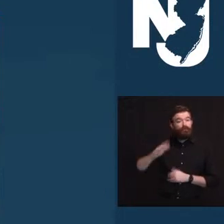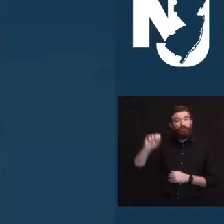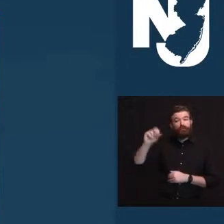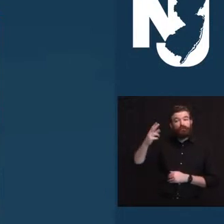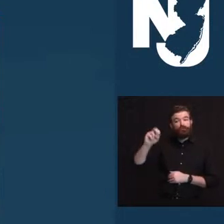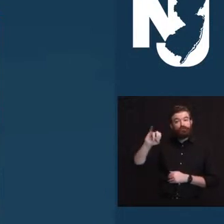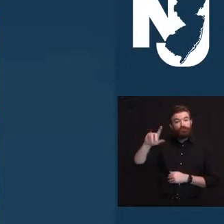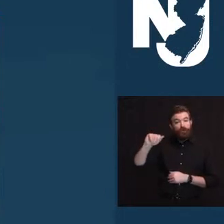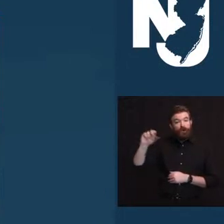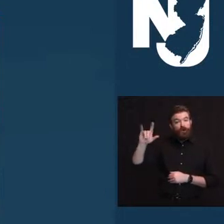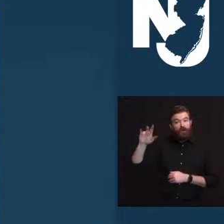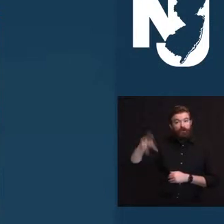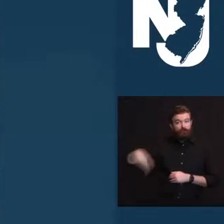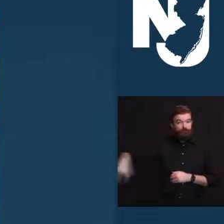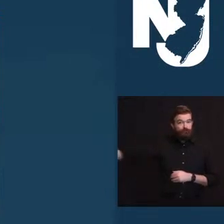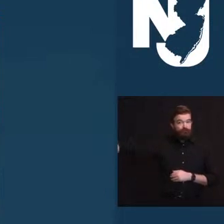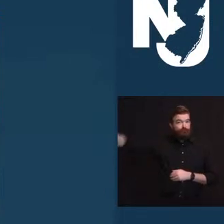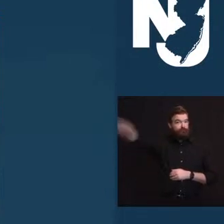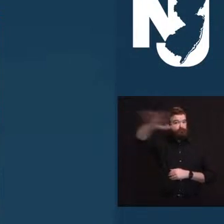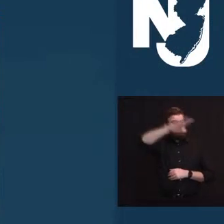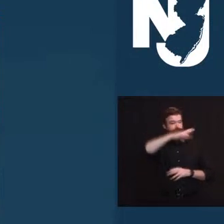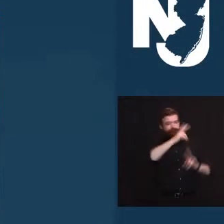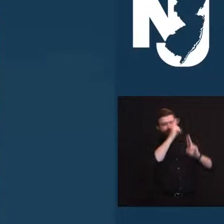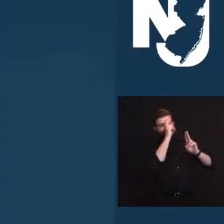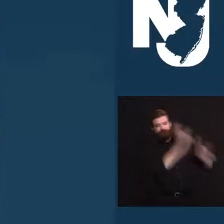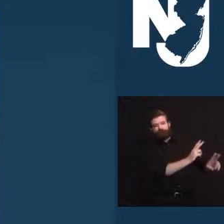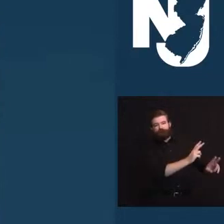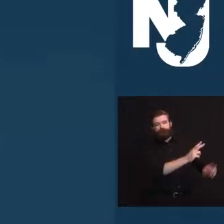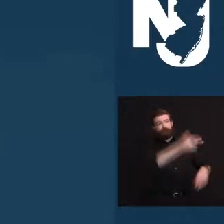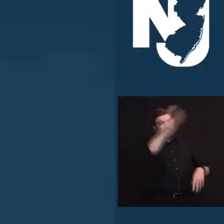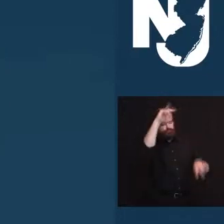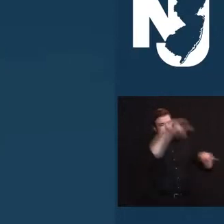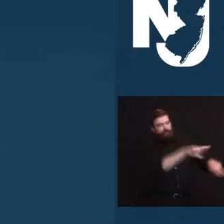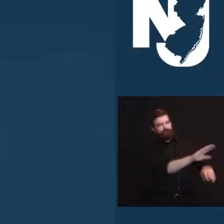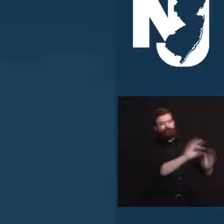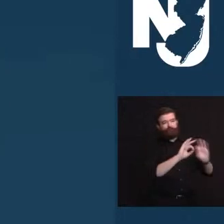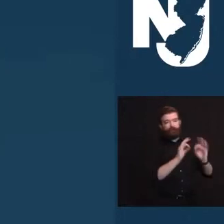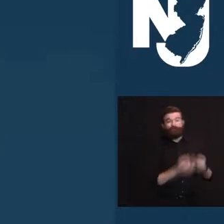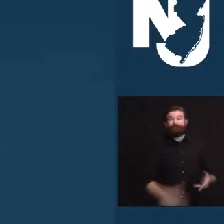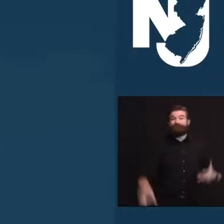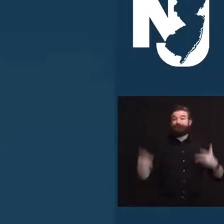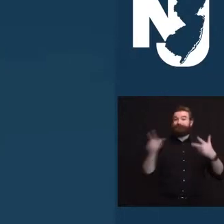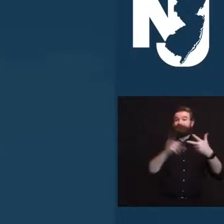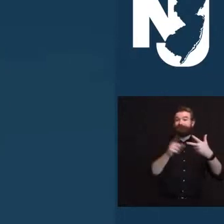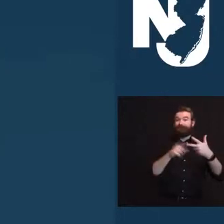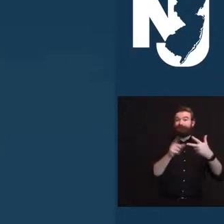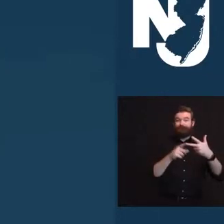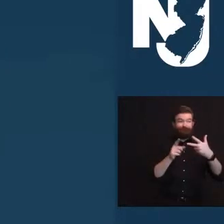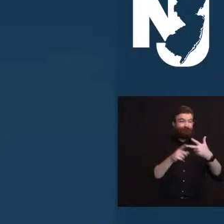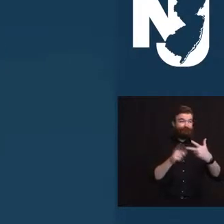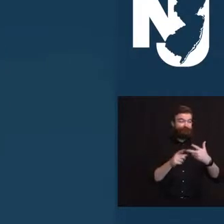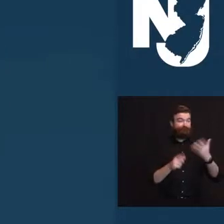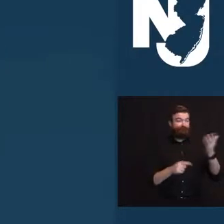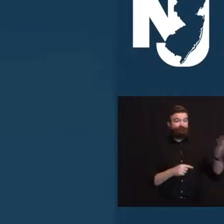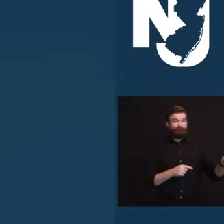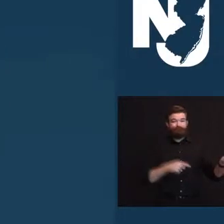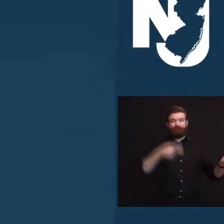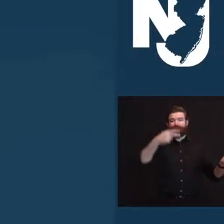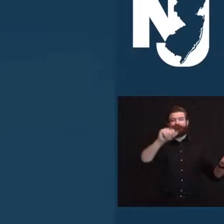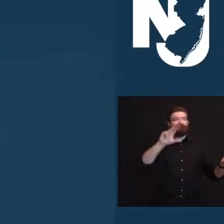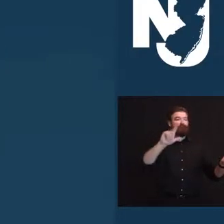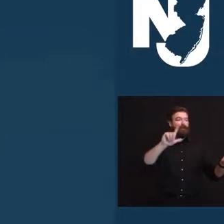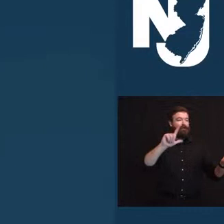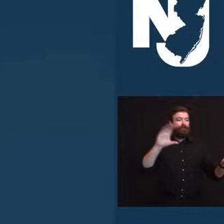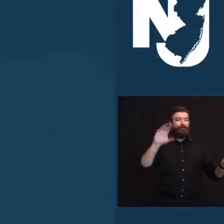difference. God bless and watch over her. And finally for today, we remember Sewell's Paul Conklin. He was